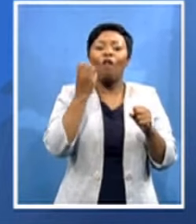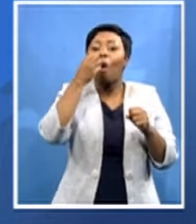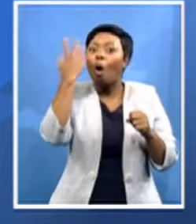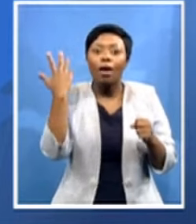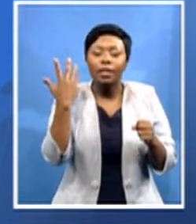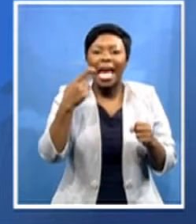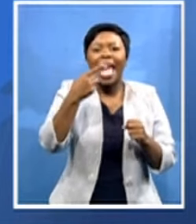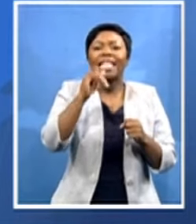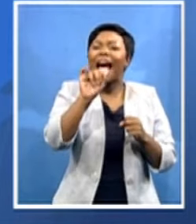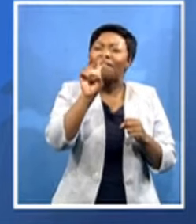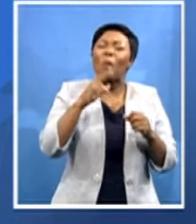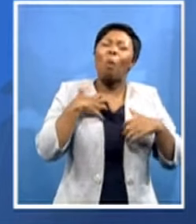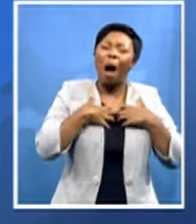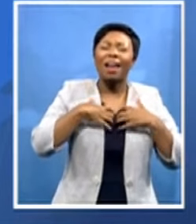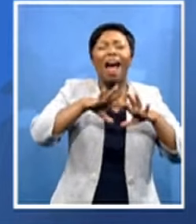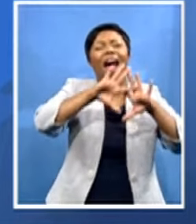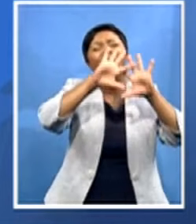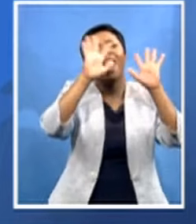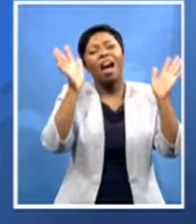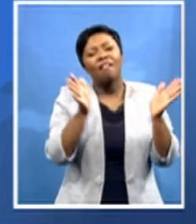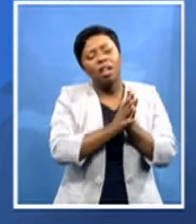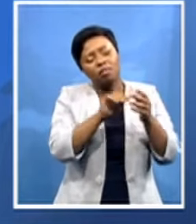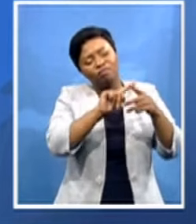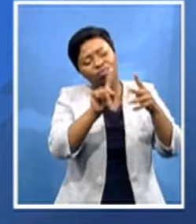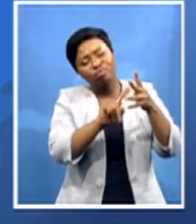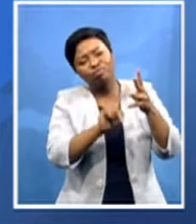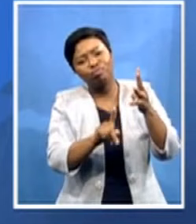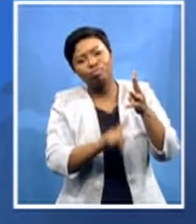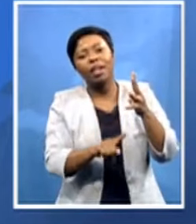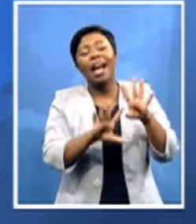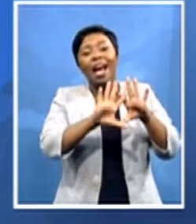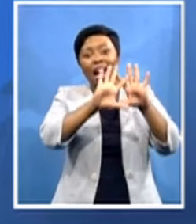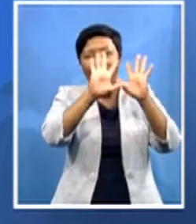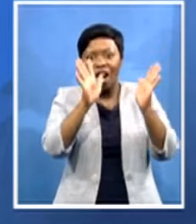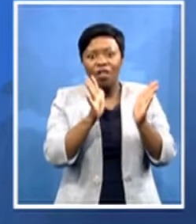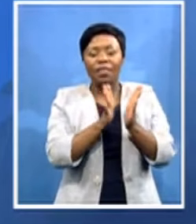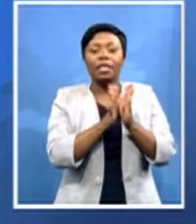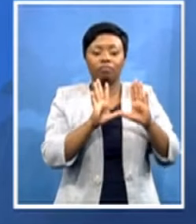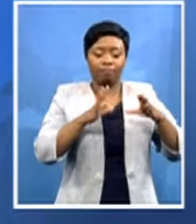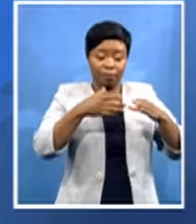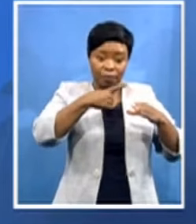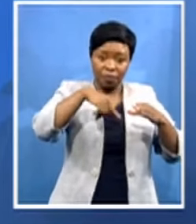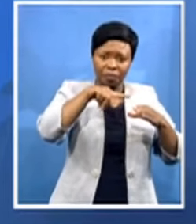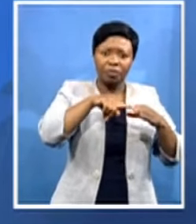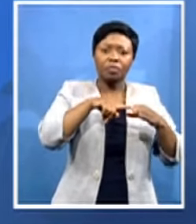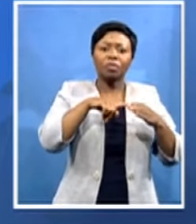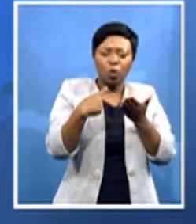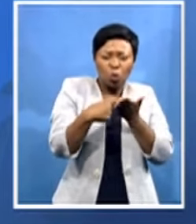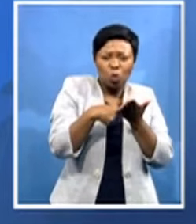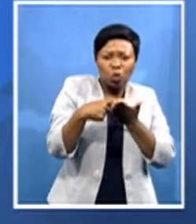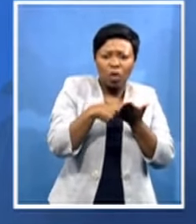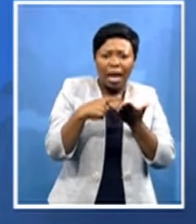and we are going through all those things in our uh caucus uh commit meetings